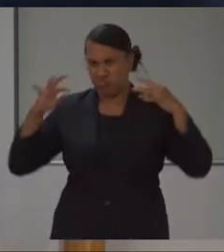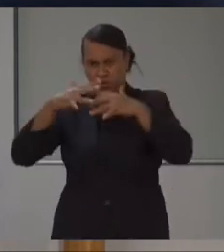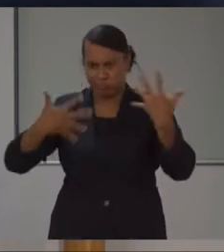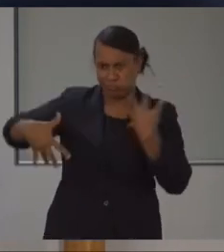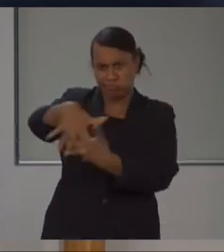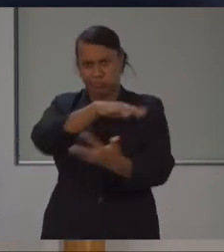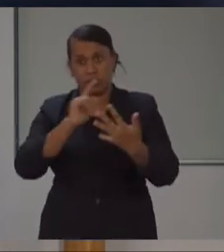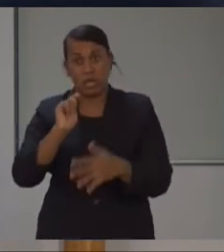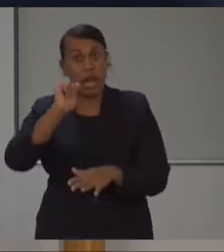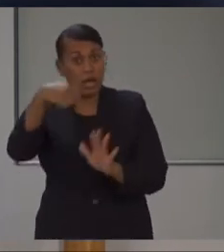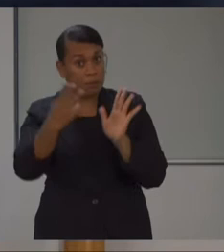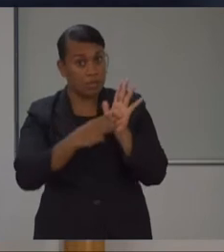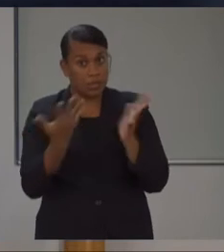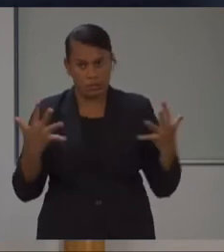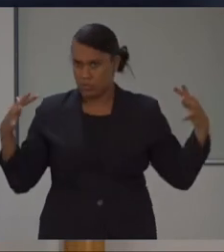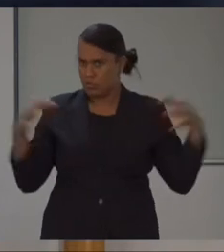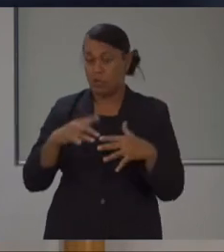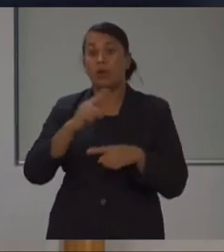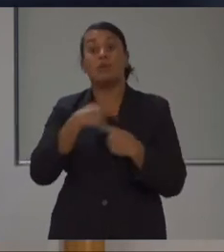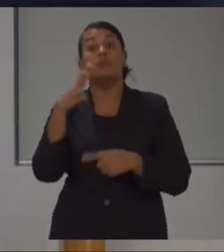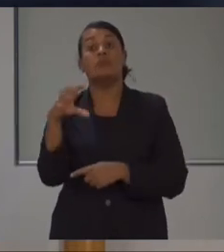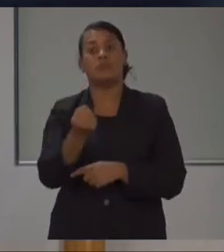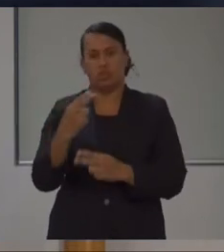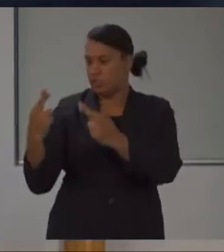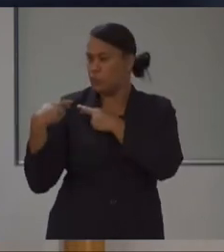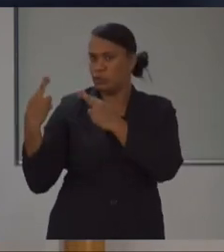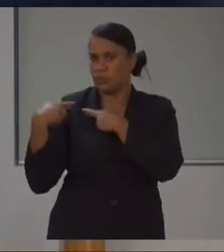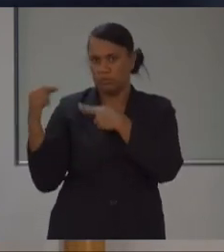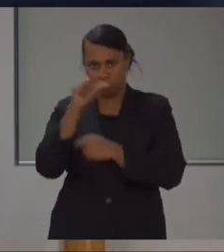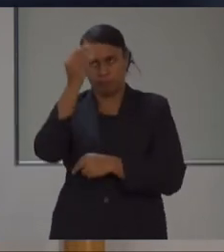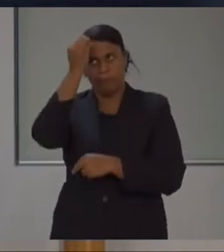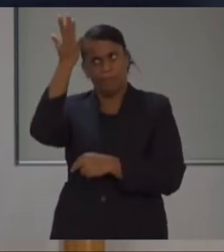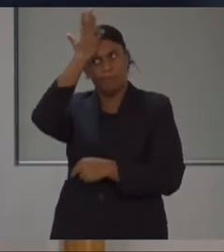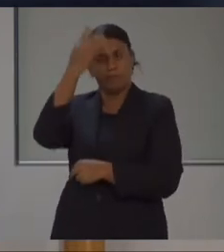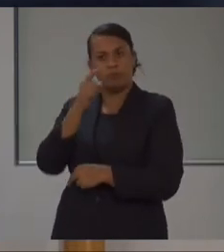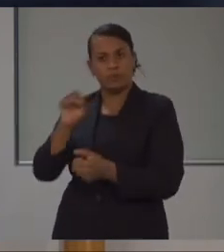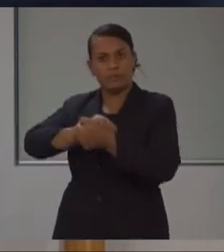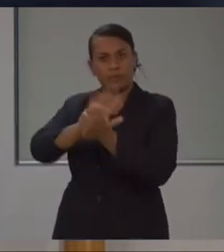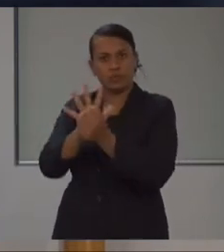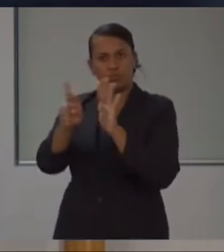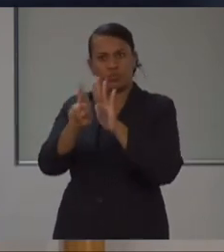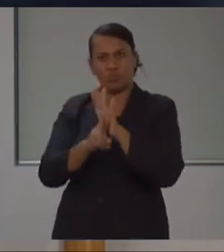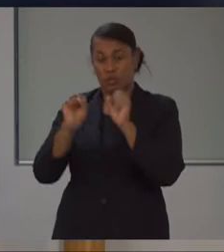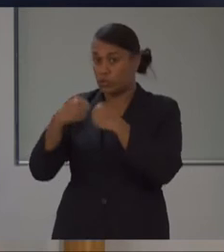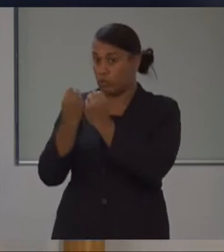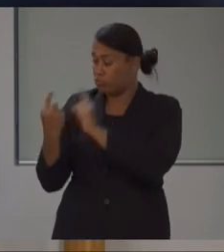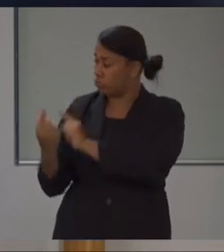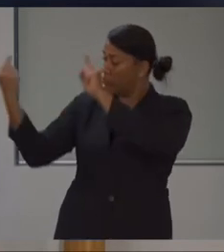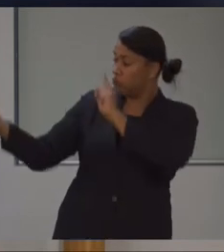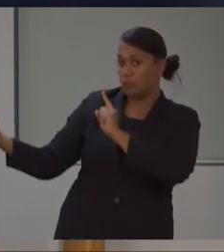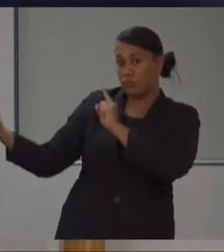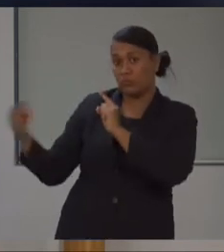that we will do so with responsibility. And responsibility making sure that we social distance and also making sure